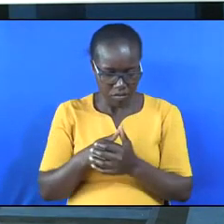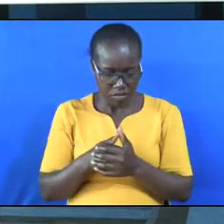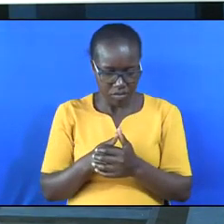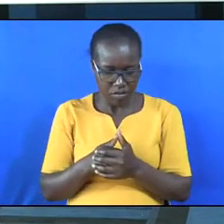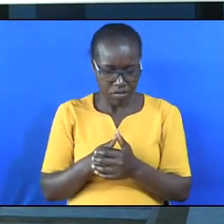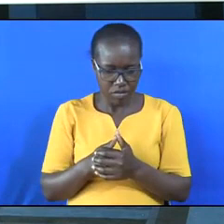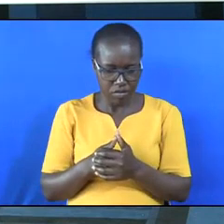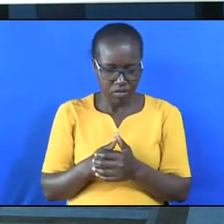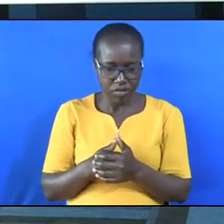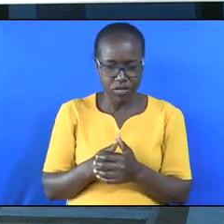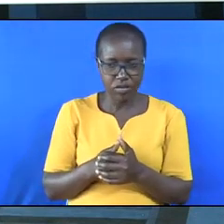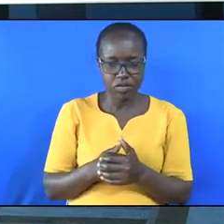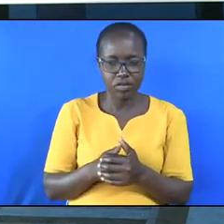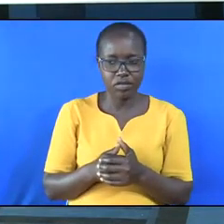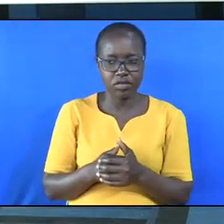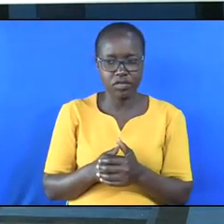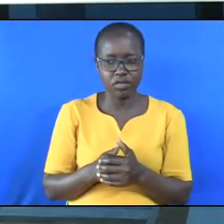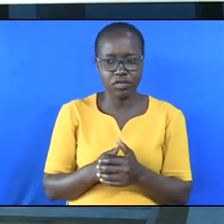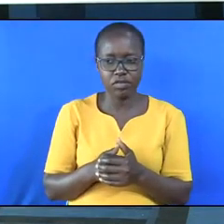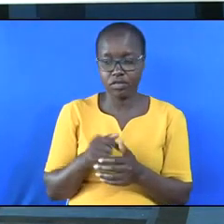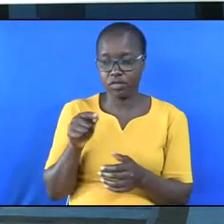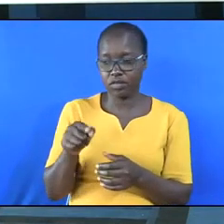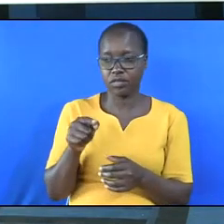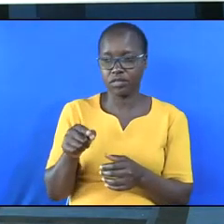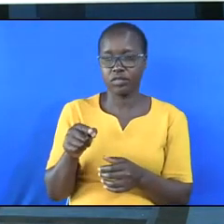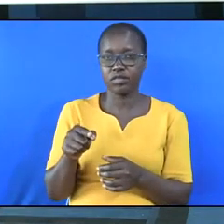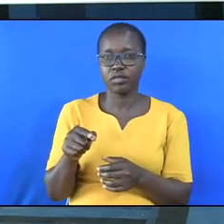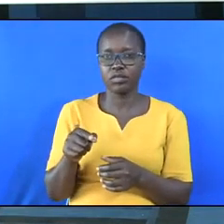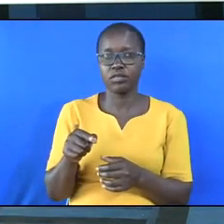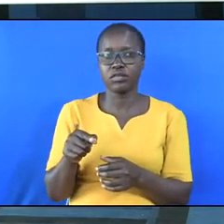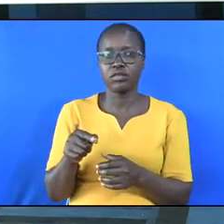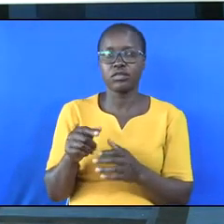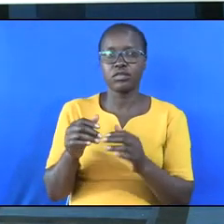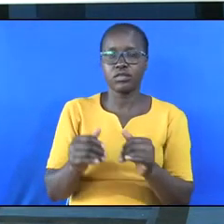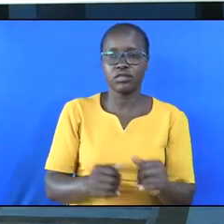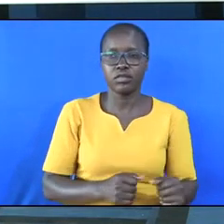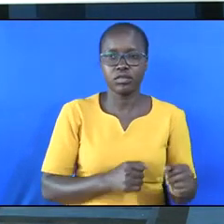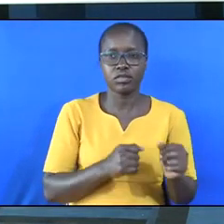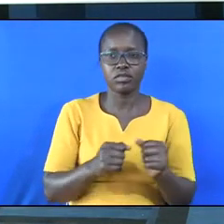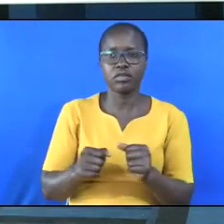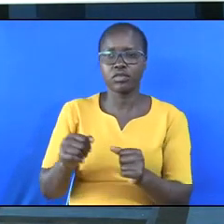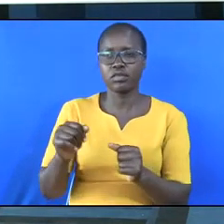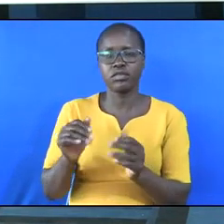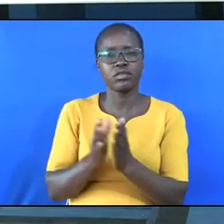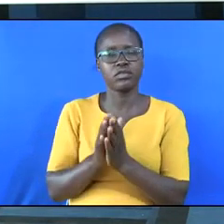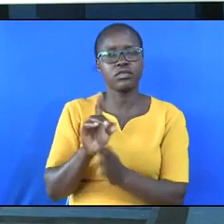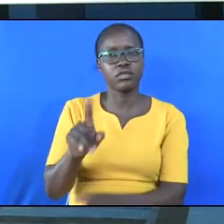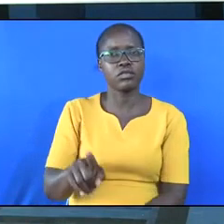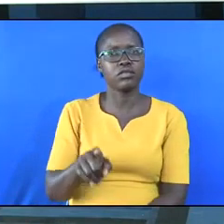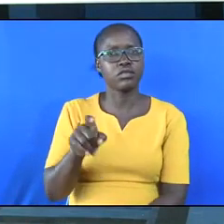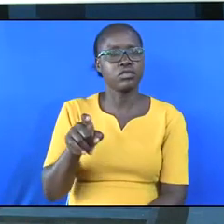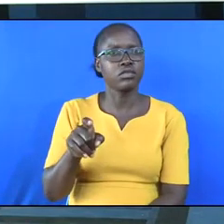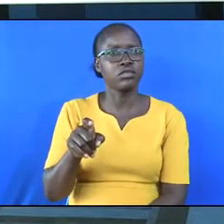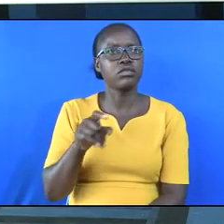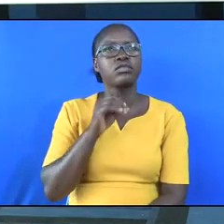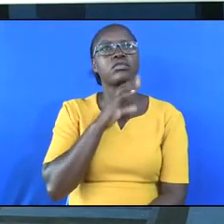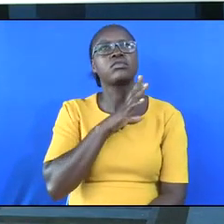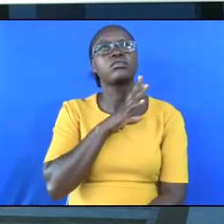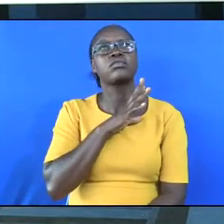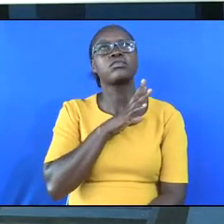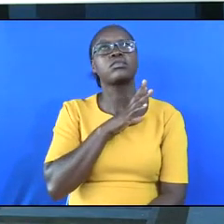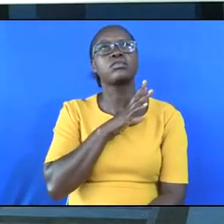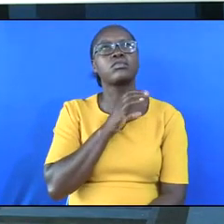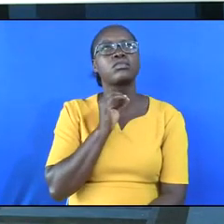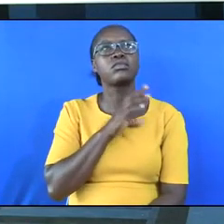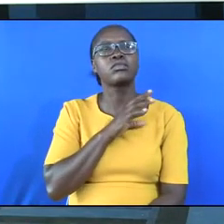called Bust them up. This sheep used to sail into a harbour making so much noise because